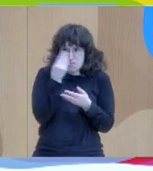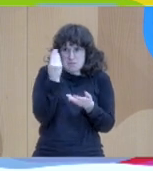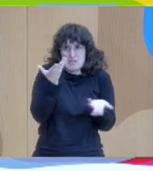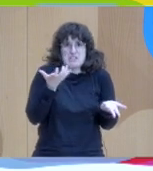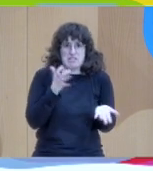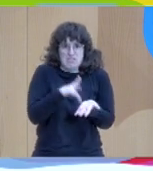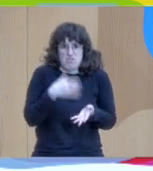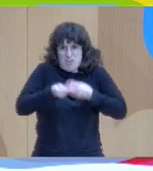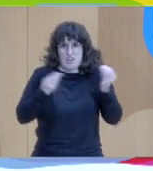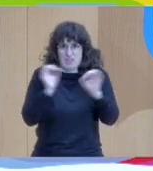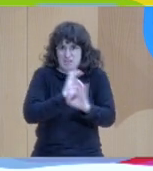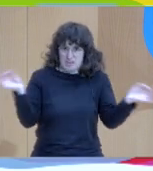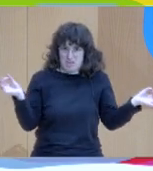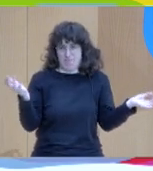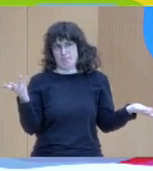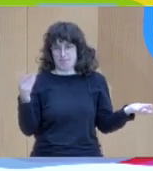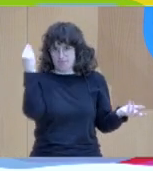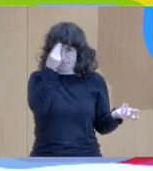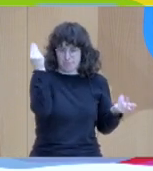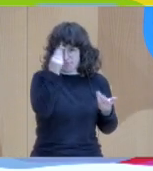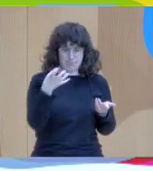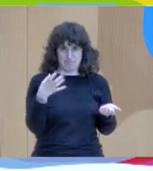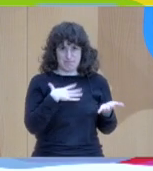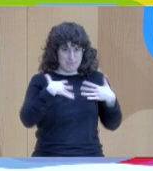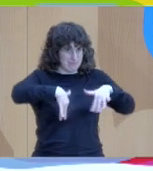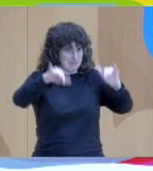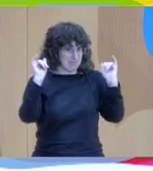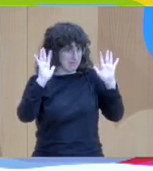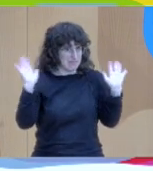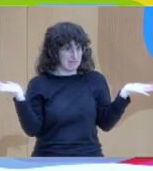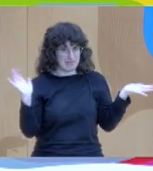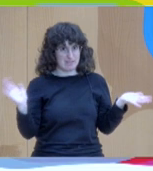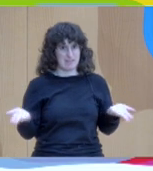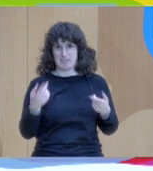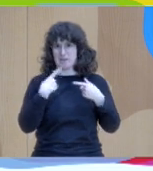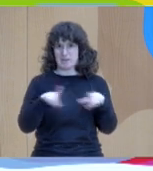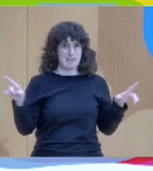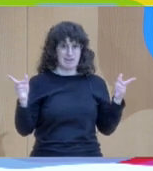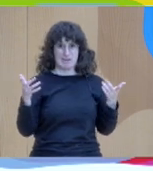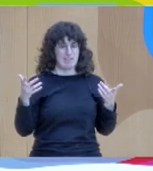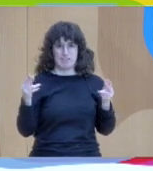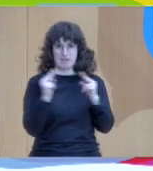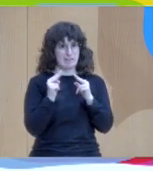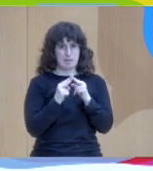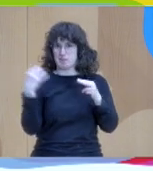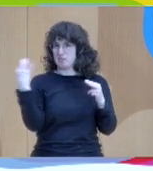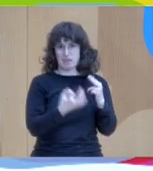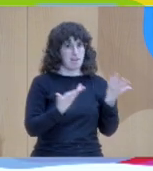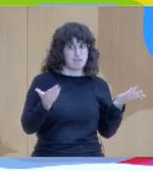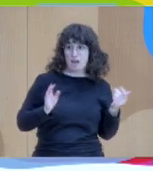and so on. You can't ask the same questions when the clients are there. So, we have to think everything